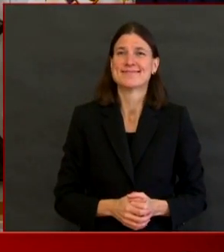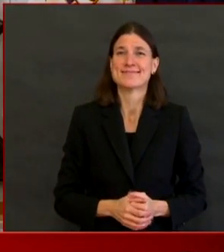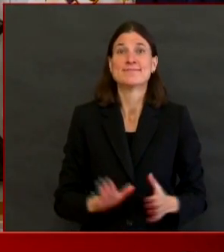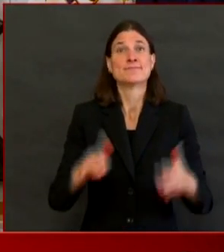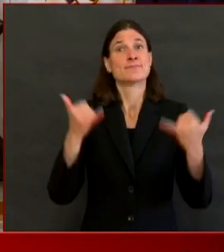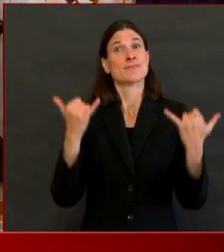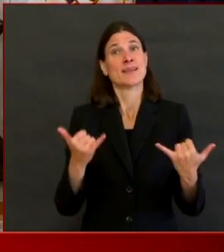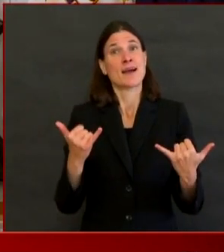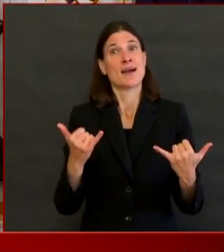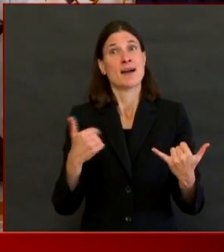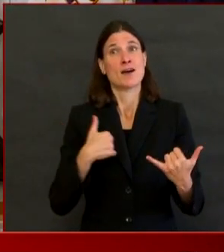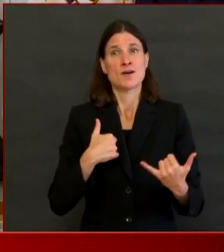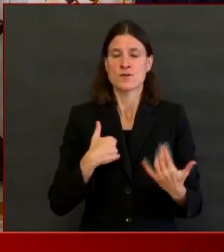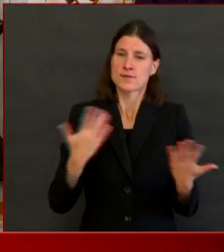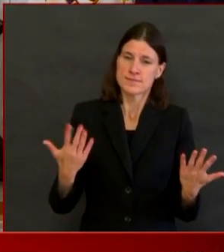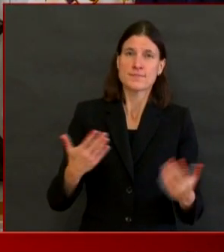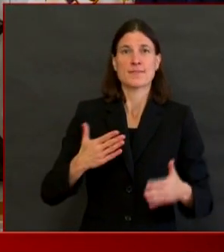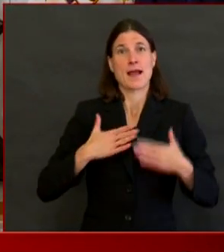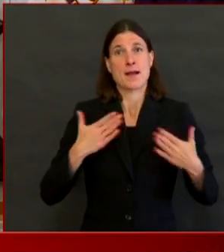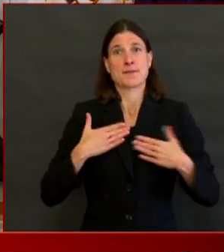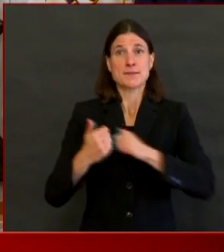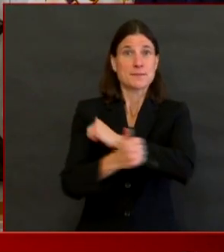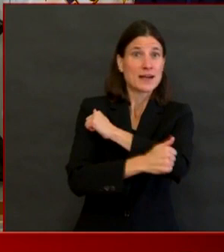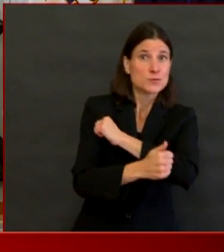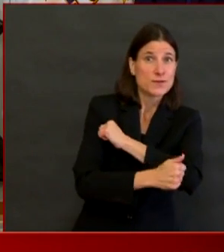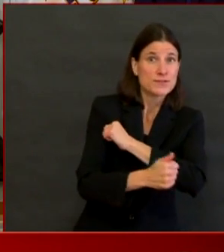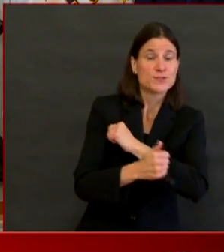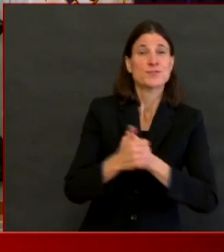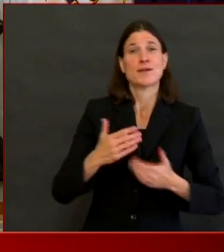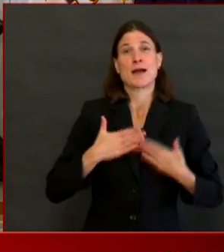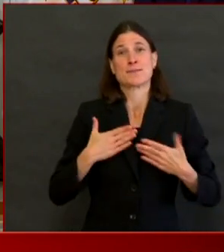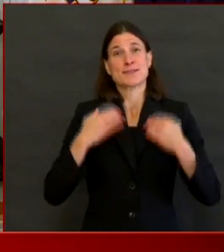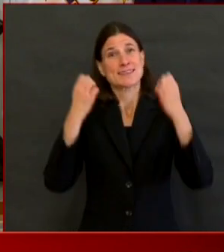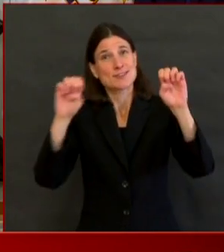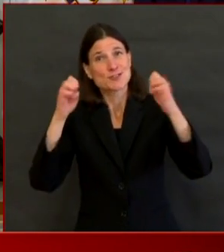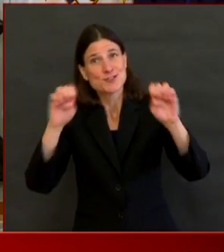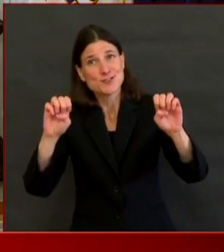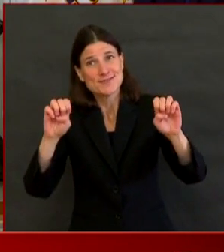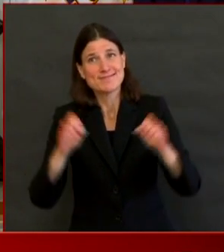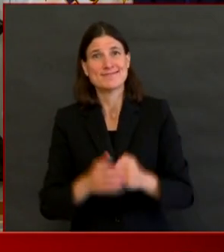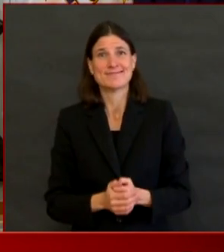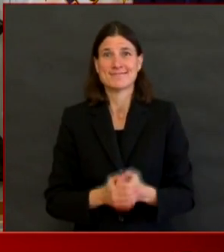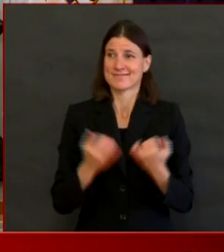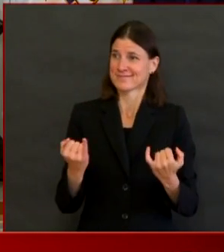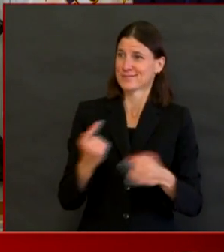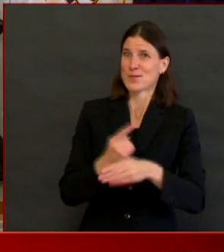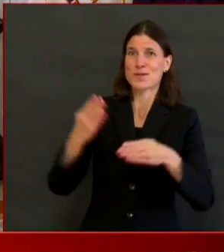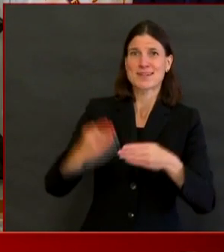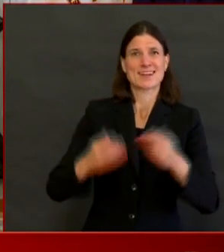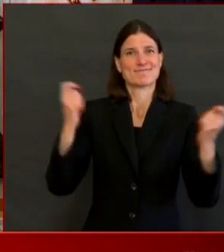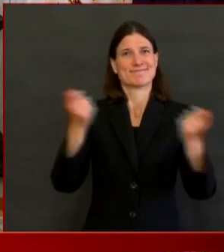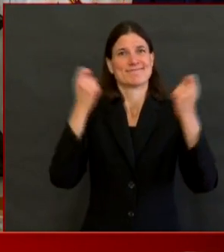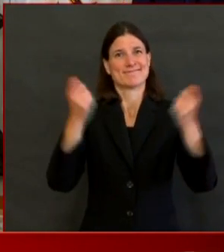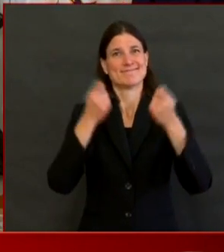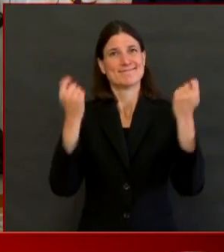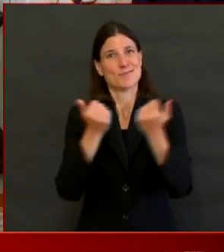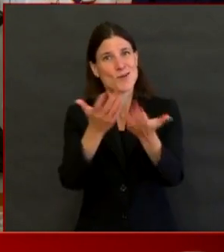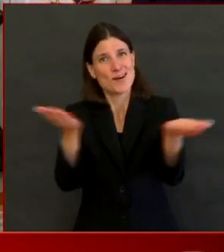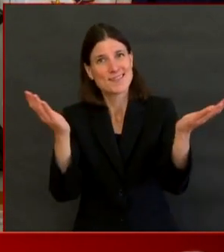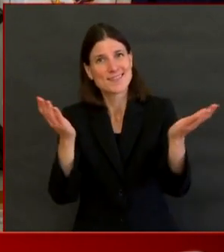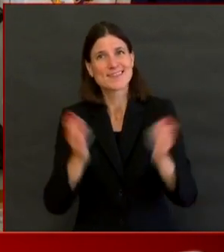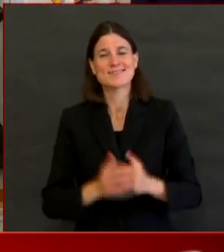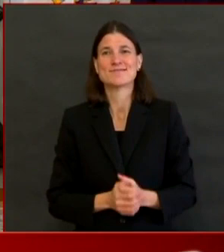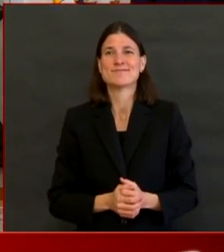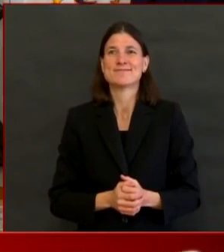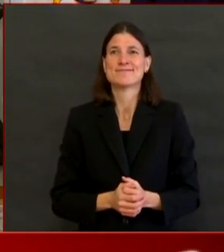and a happy Easter to those who are celebrating this weekend. As the Governor said, we